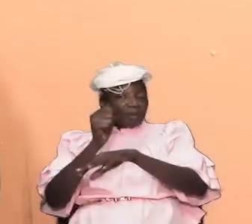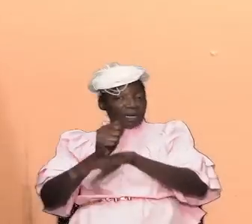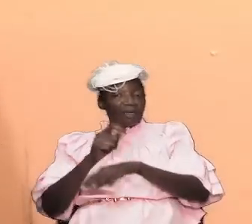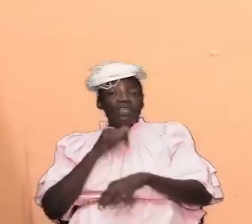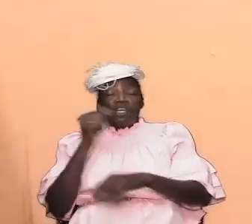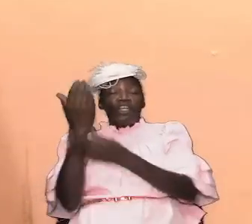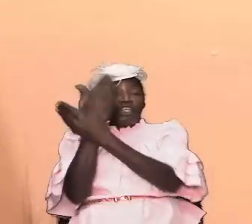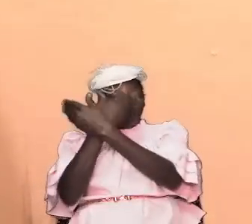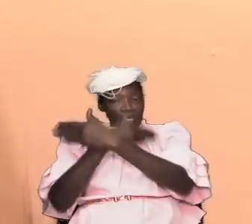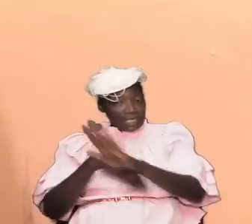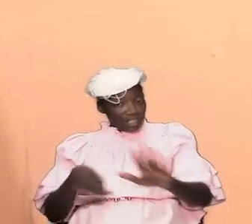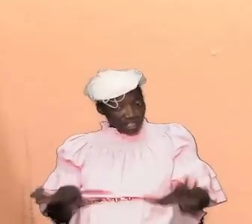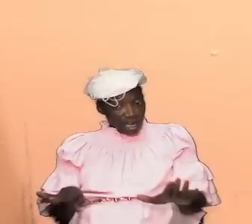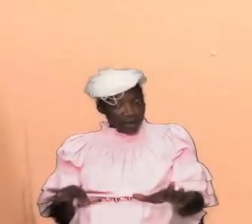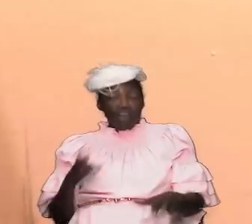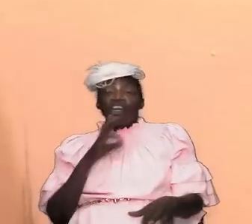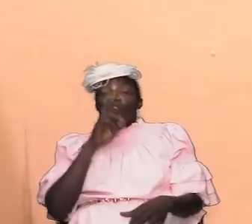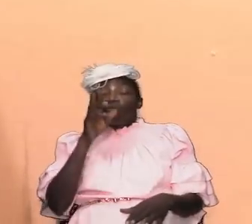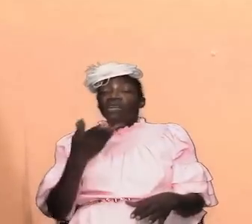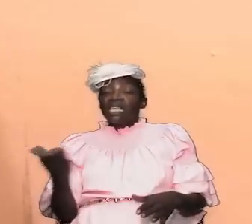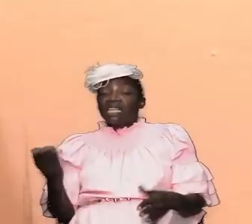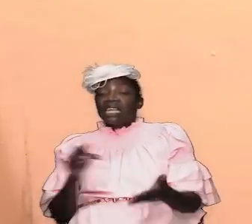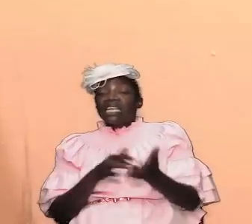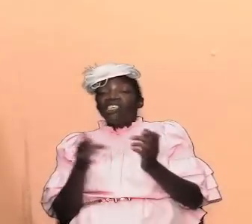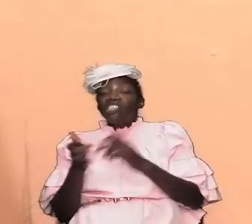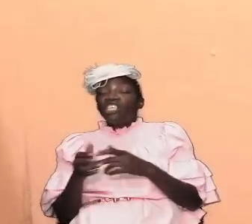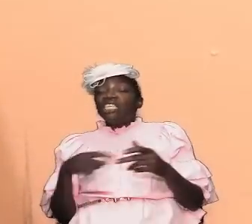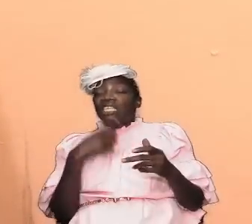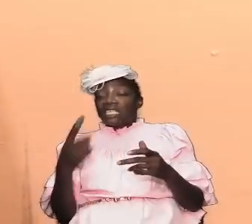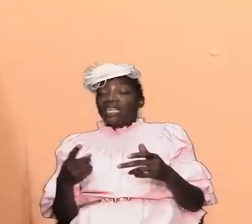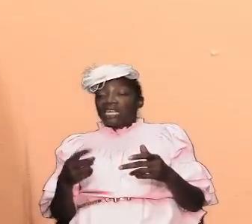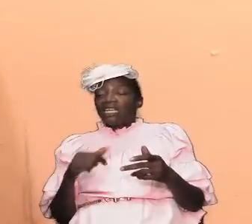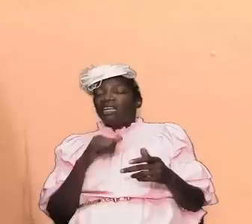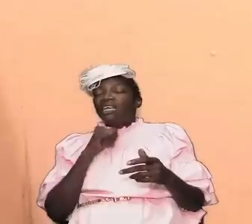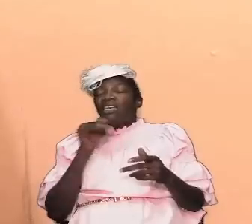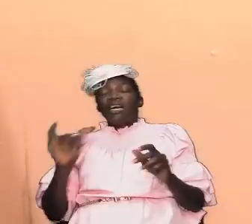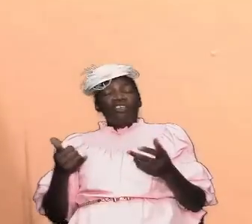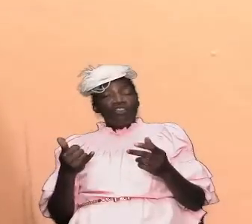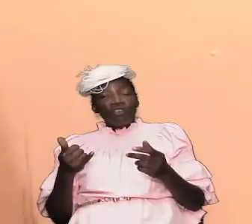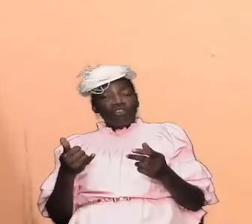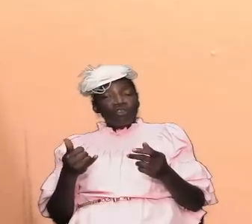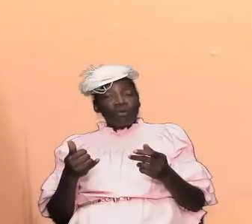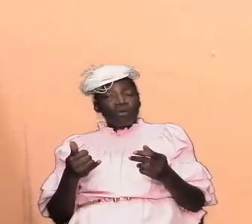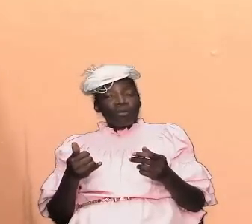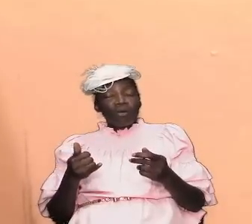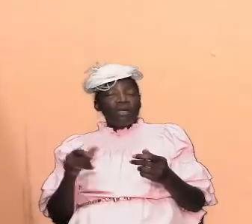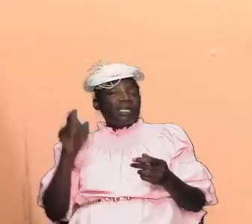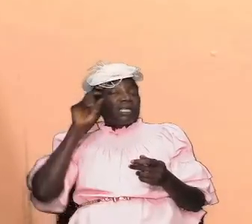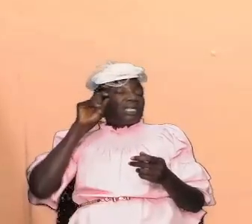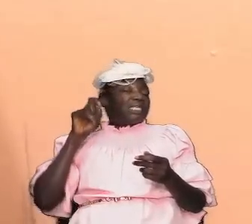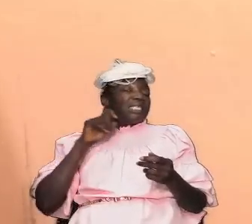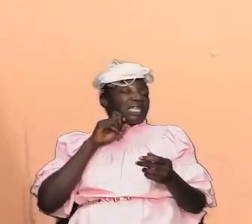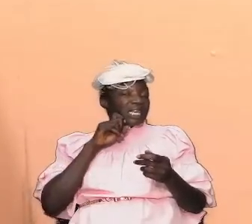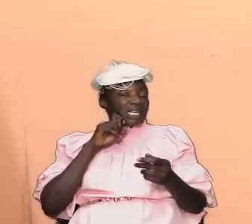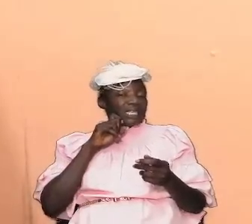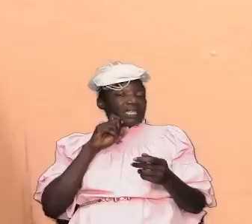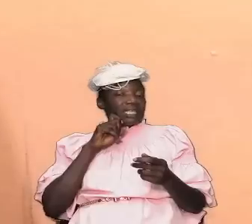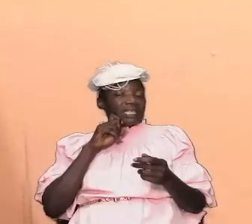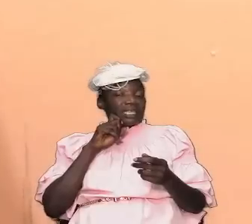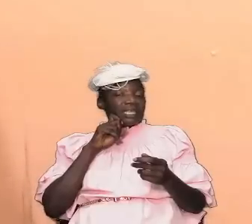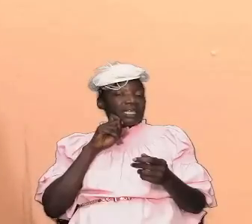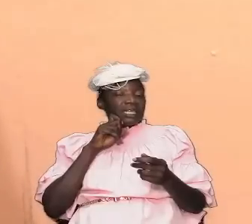shadow the real thing he's saying here it is not just to go lie with her that would have made you commit